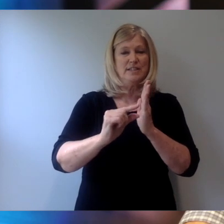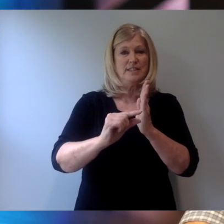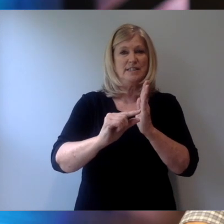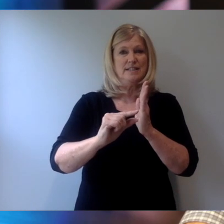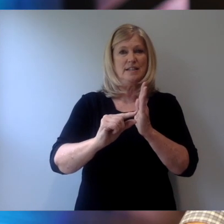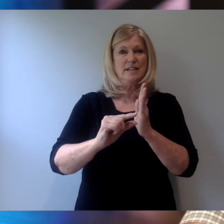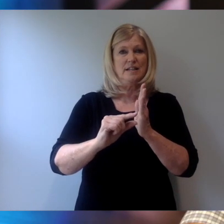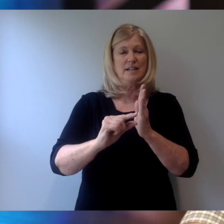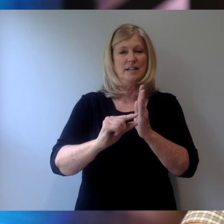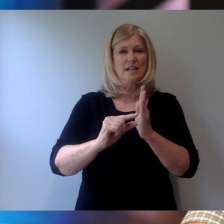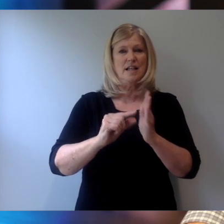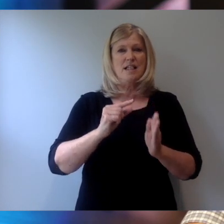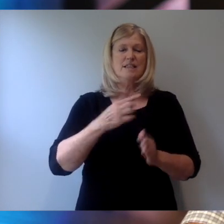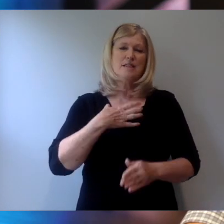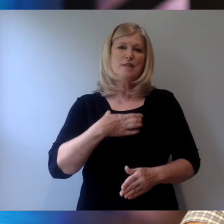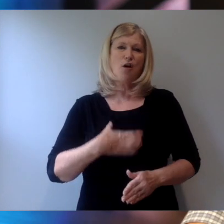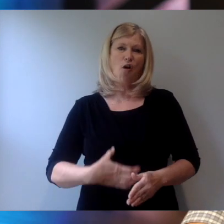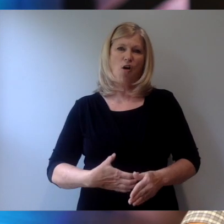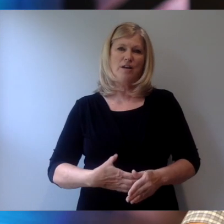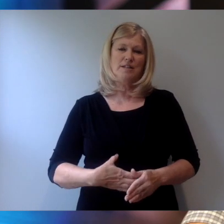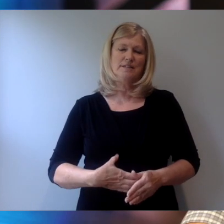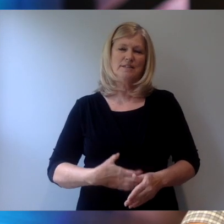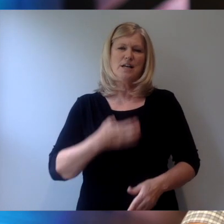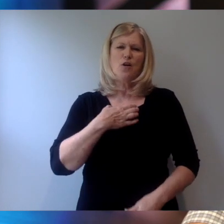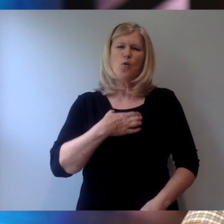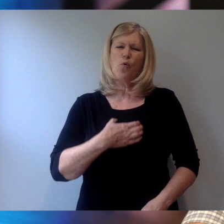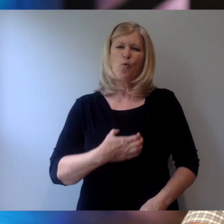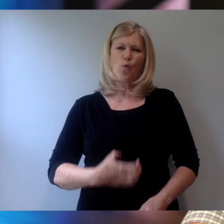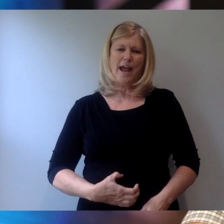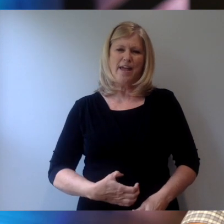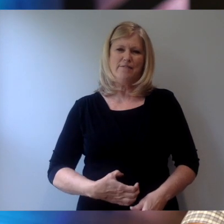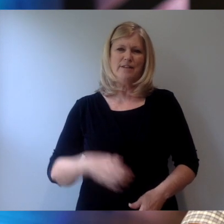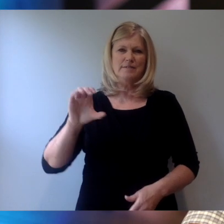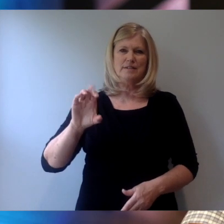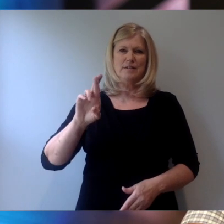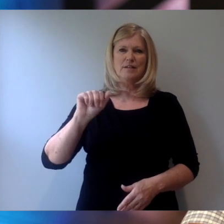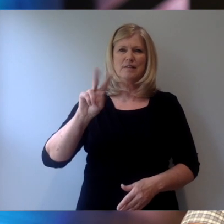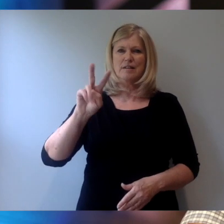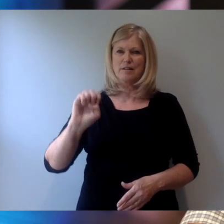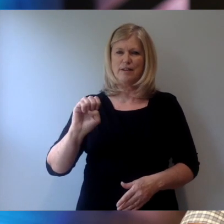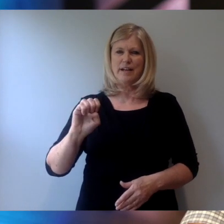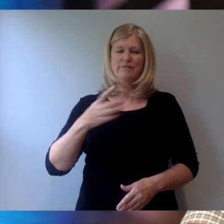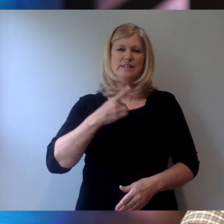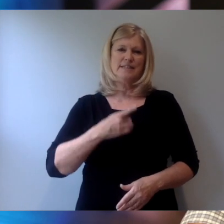Long or crave or desire.